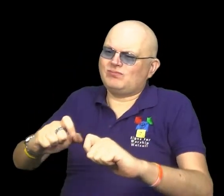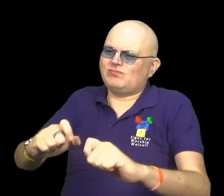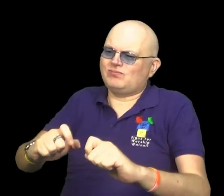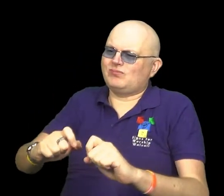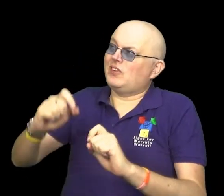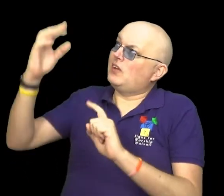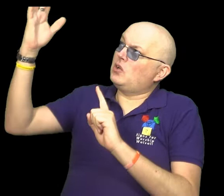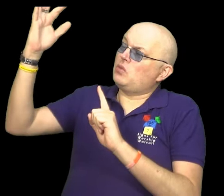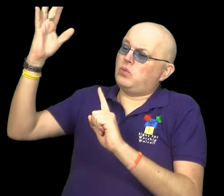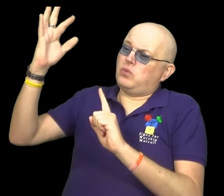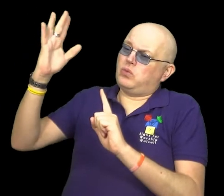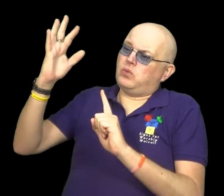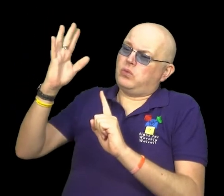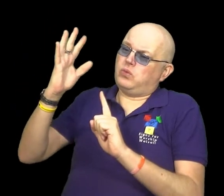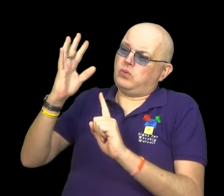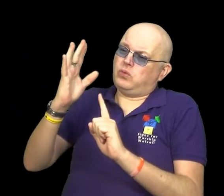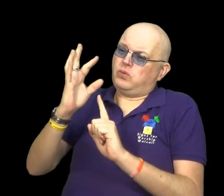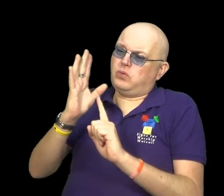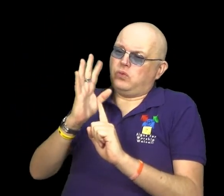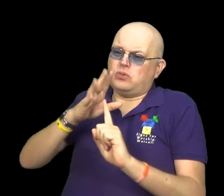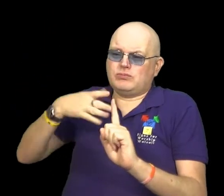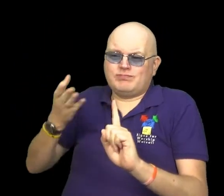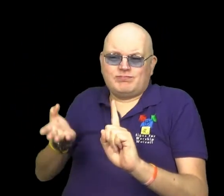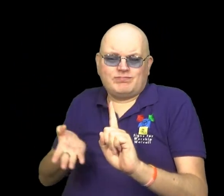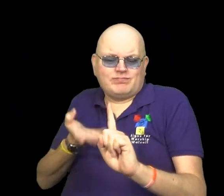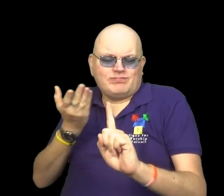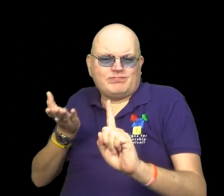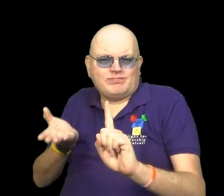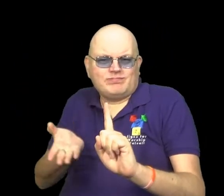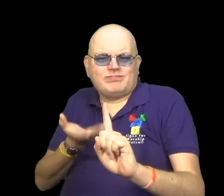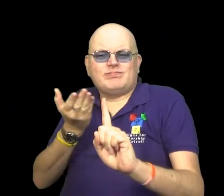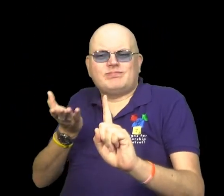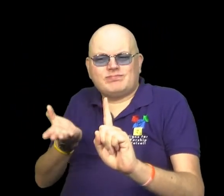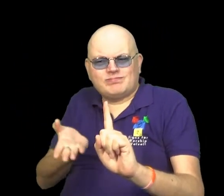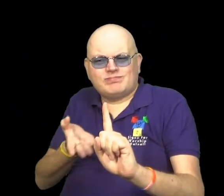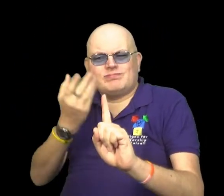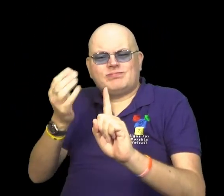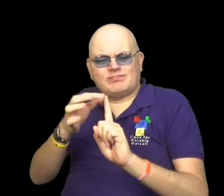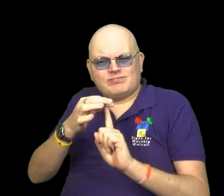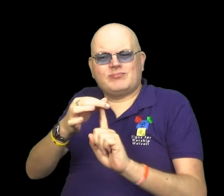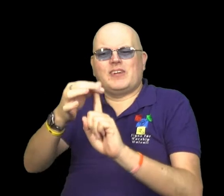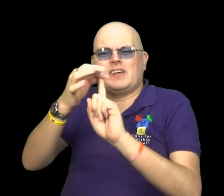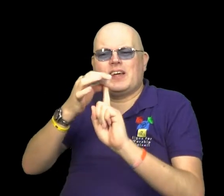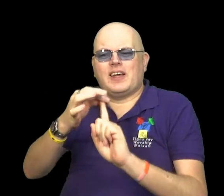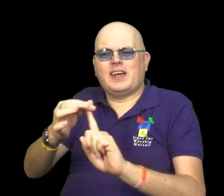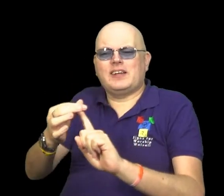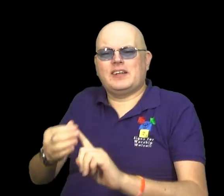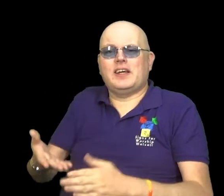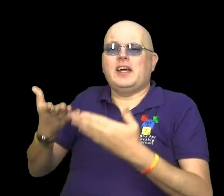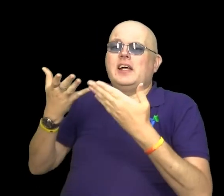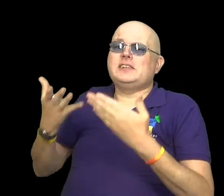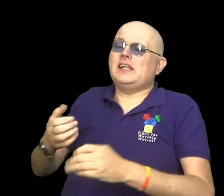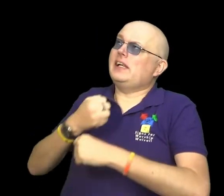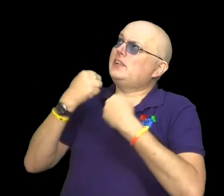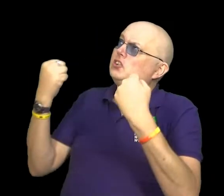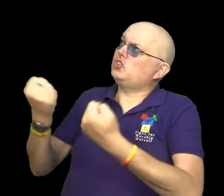Thine own deep presence to cheer and to guide. Strength